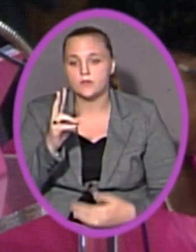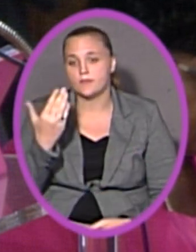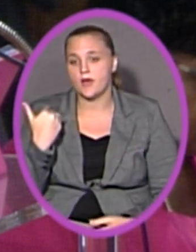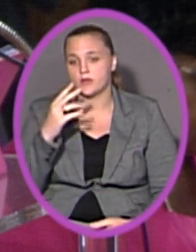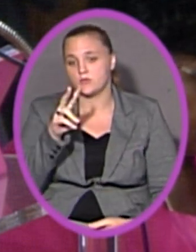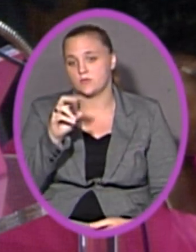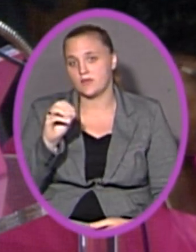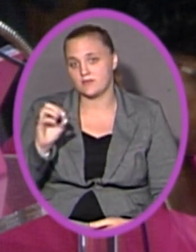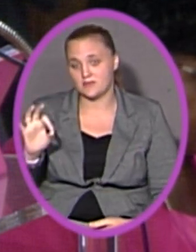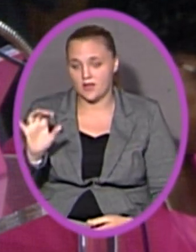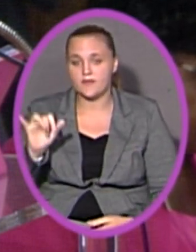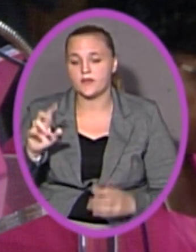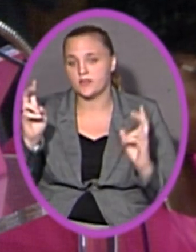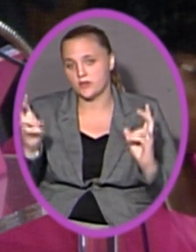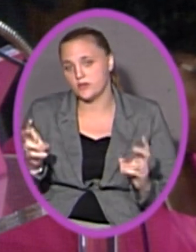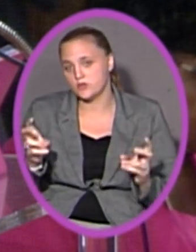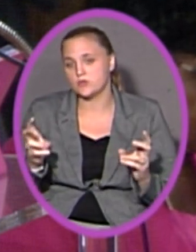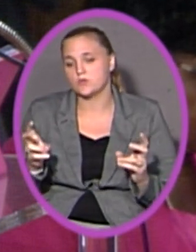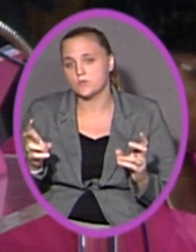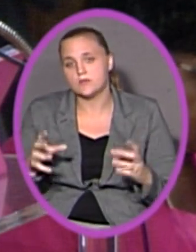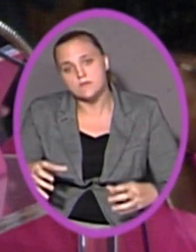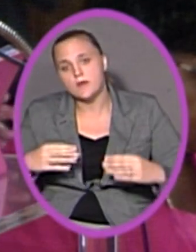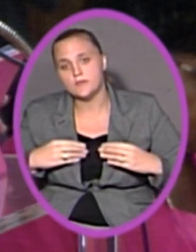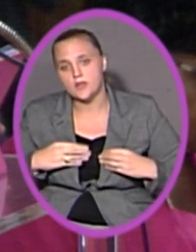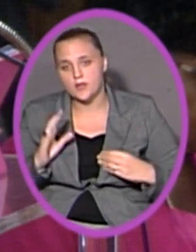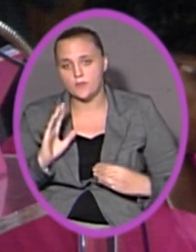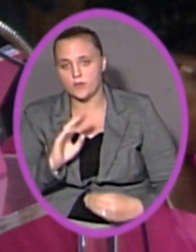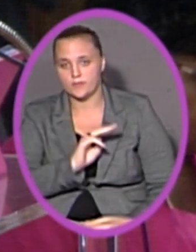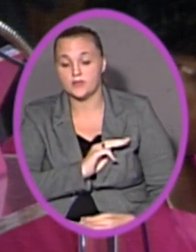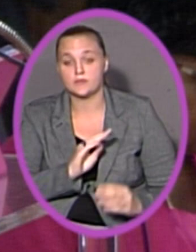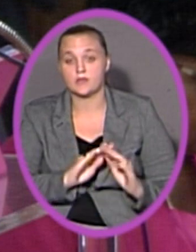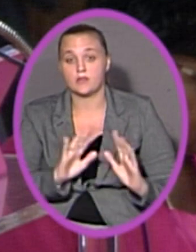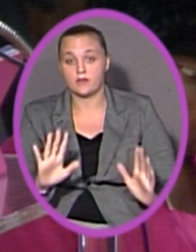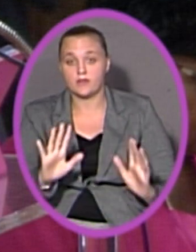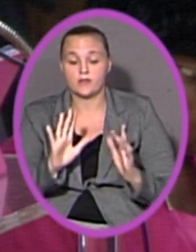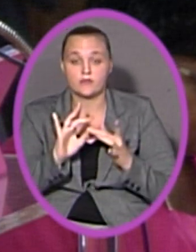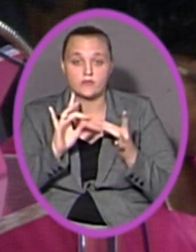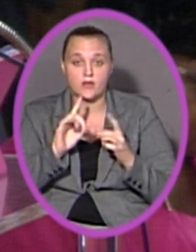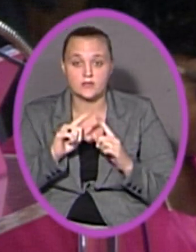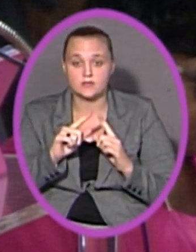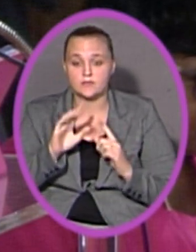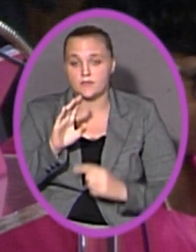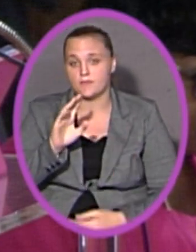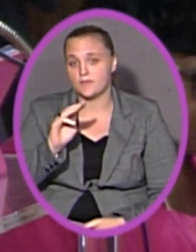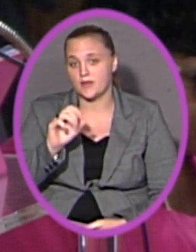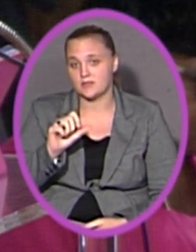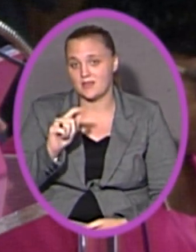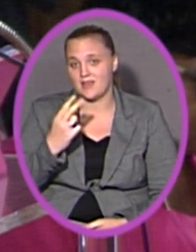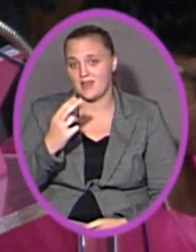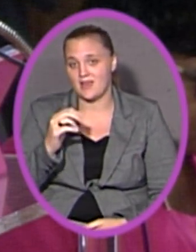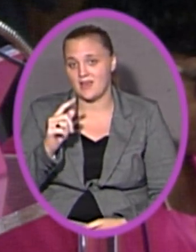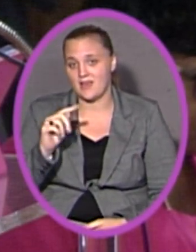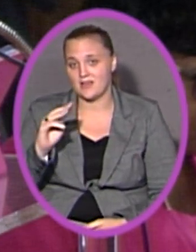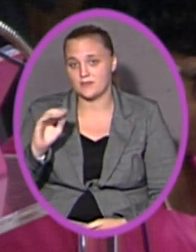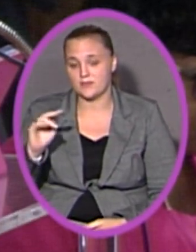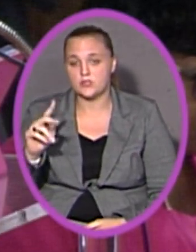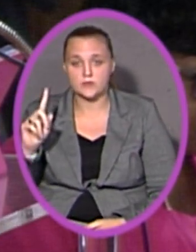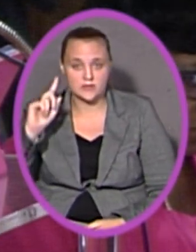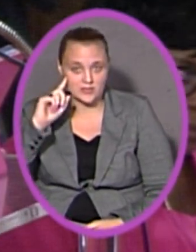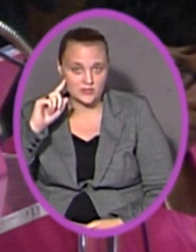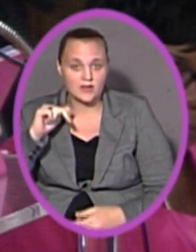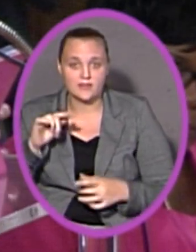was taken up at board meetings. It was clearly addressed by school board member Ms. Hattman, as you will hear in this clip.